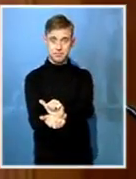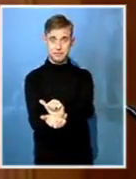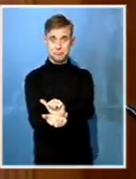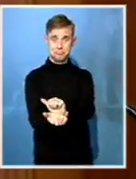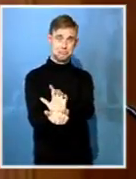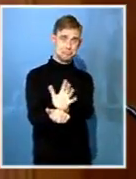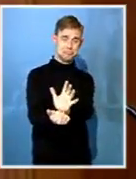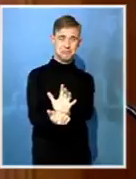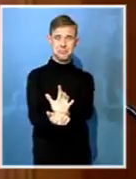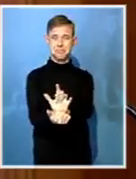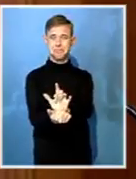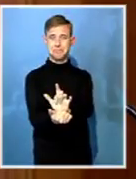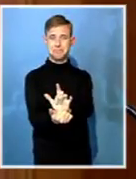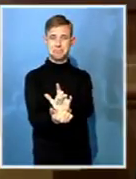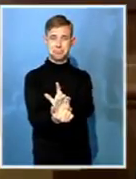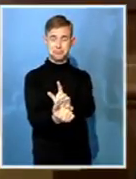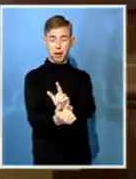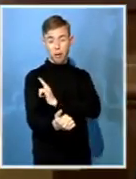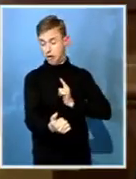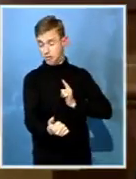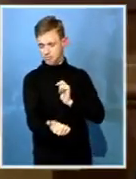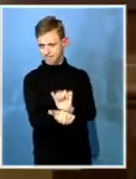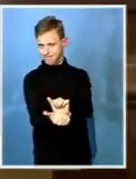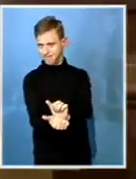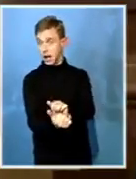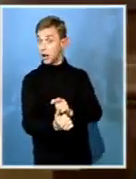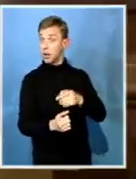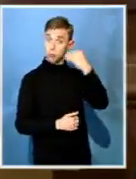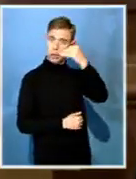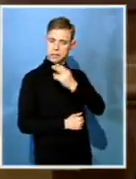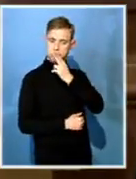that he would soon be released.